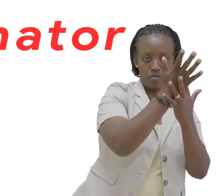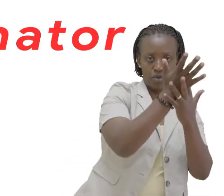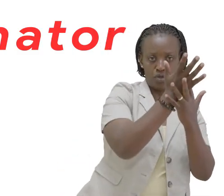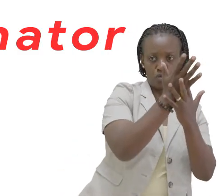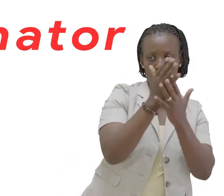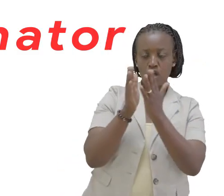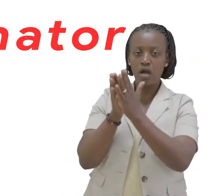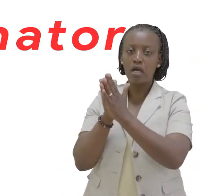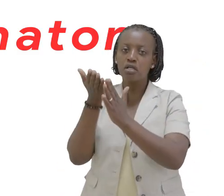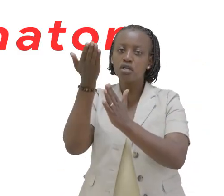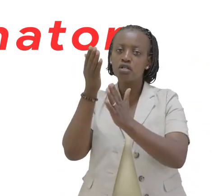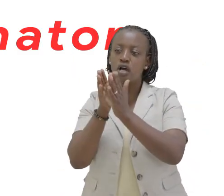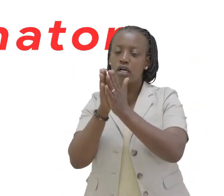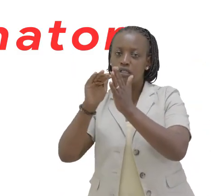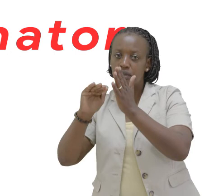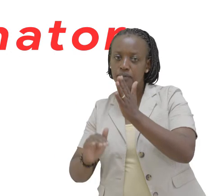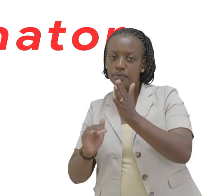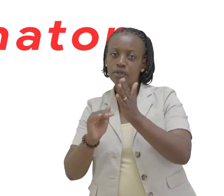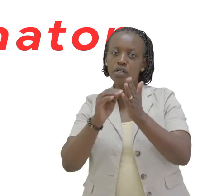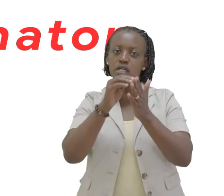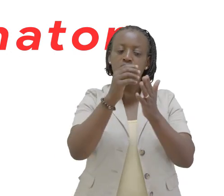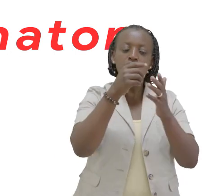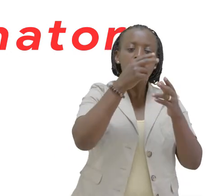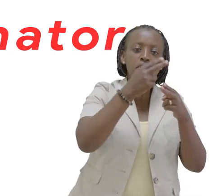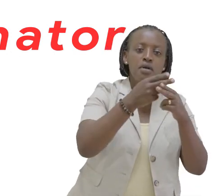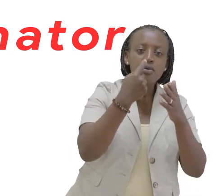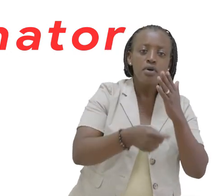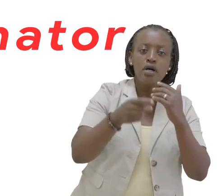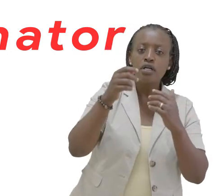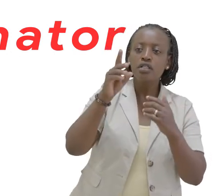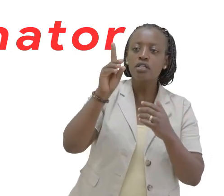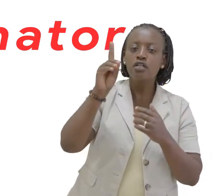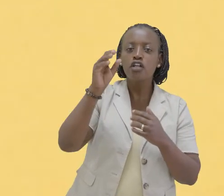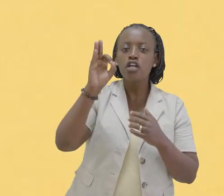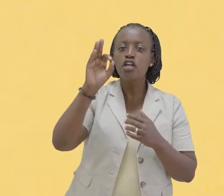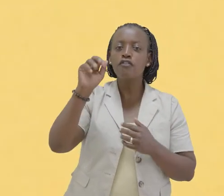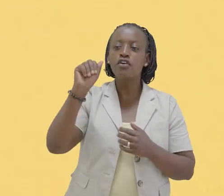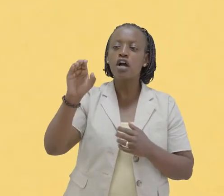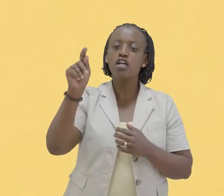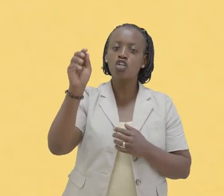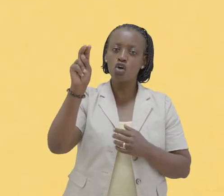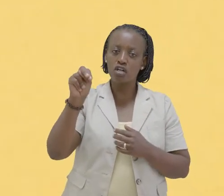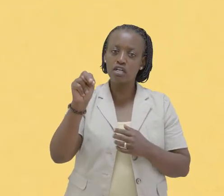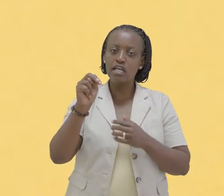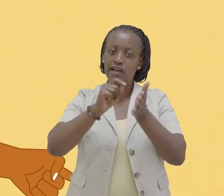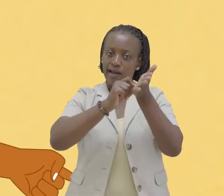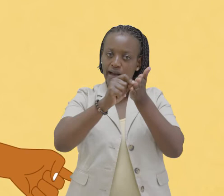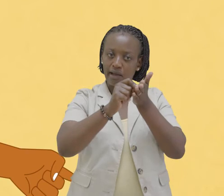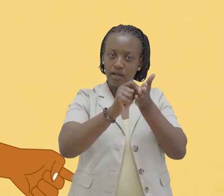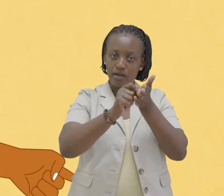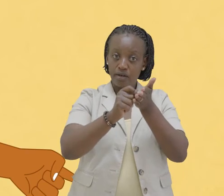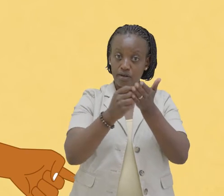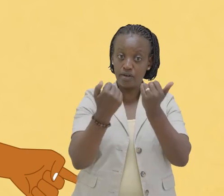and the denominator is called the fraction line Oh, so, this knife